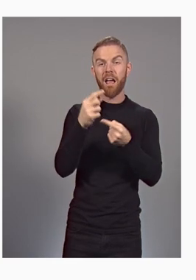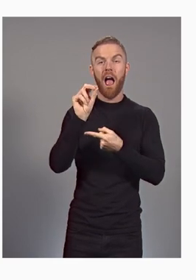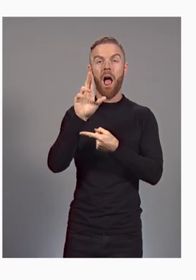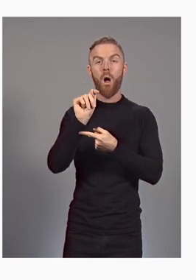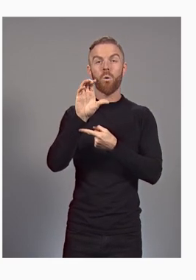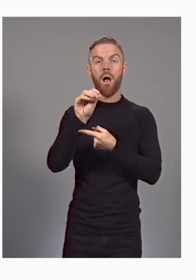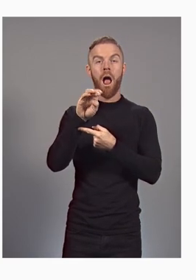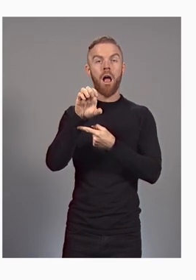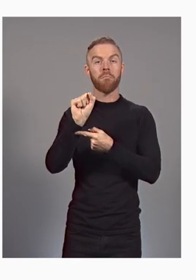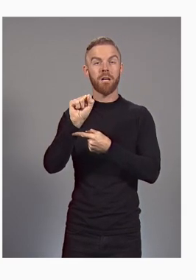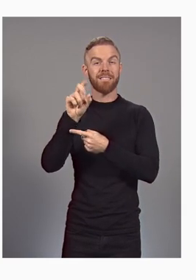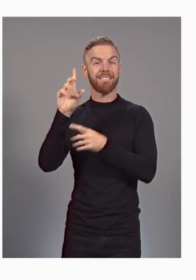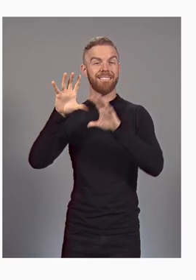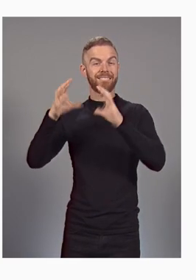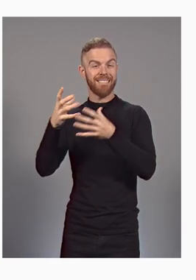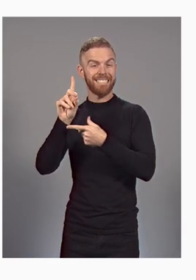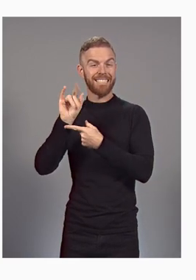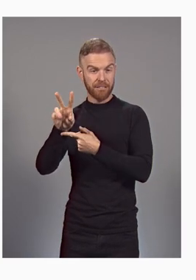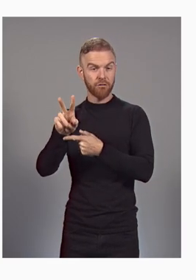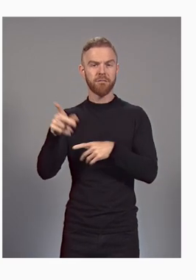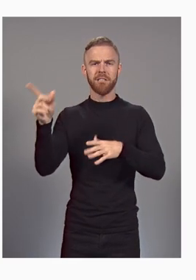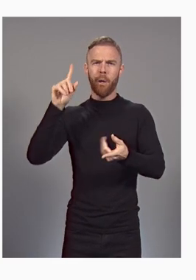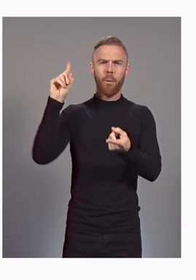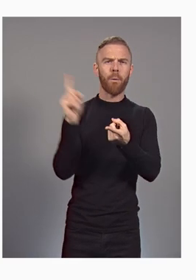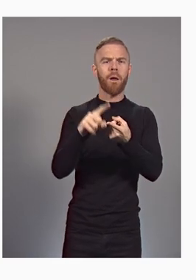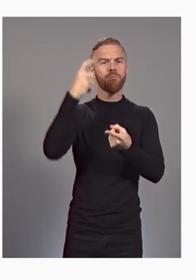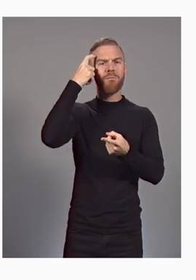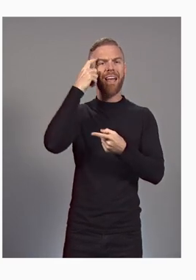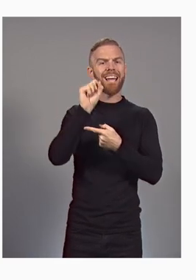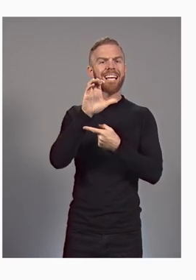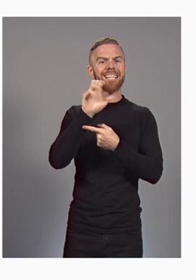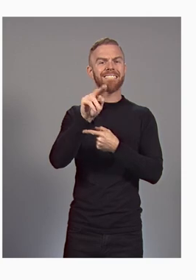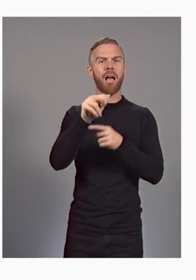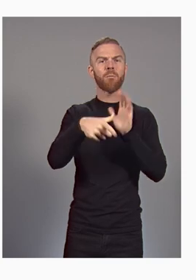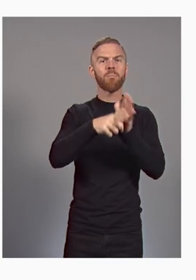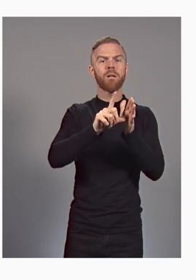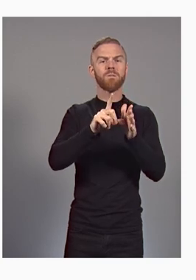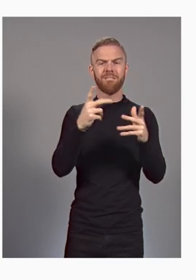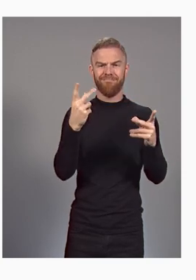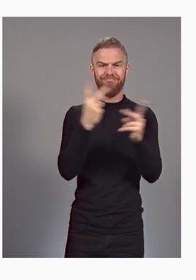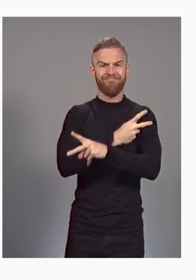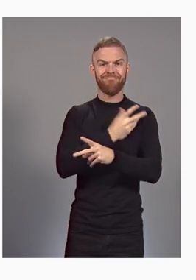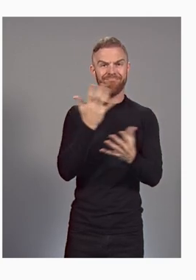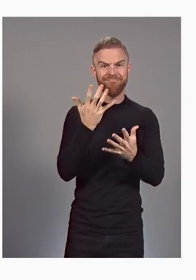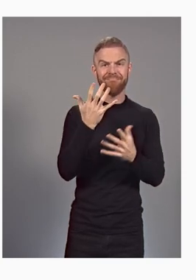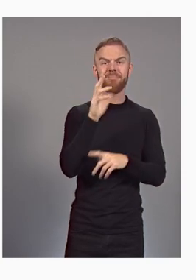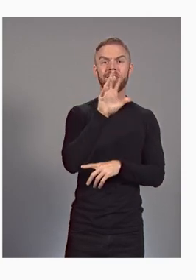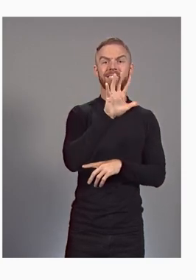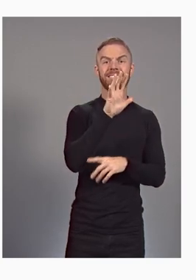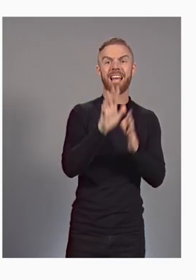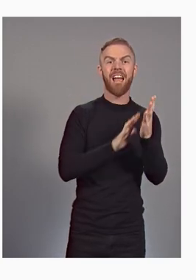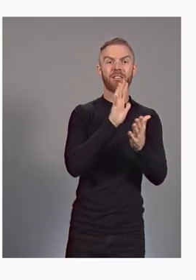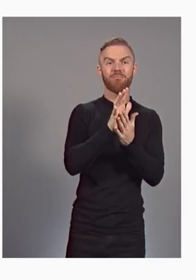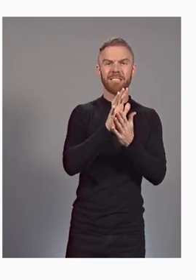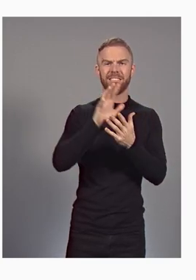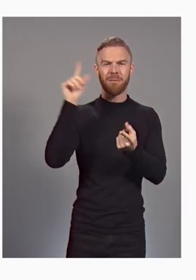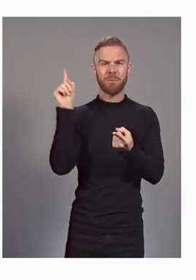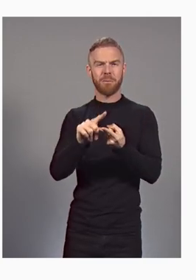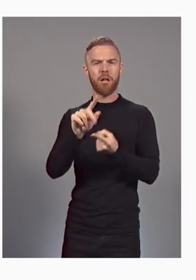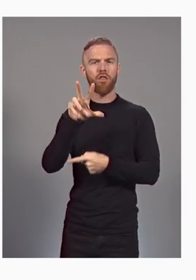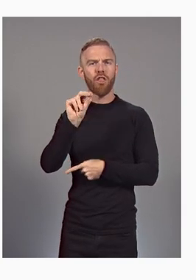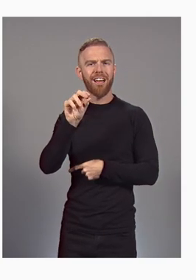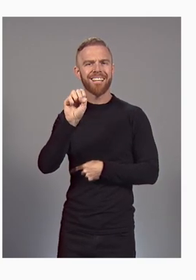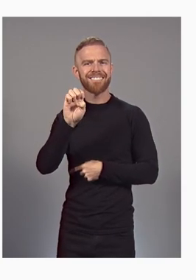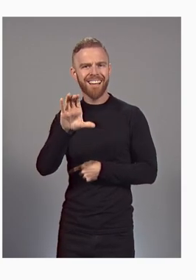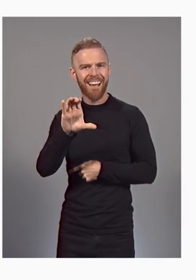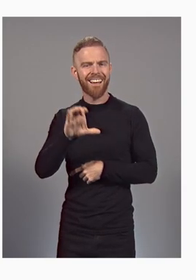Outcomes Division reduced some brain scan review times from five hours to just 30 seconds.